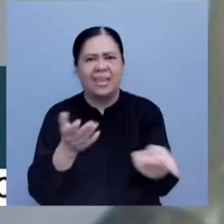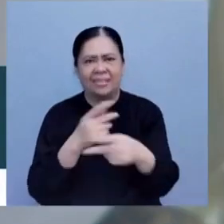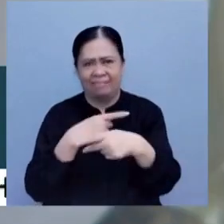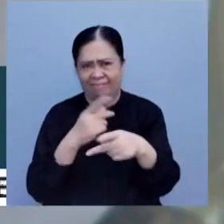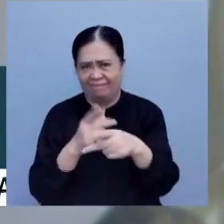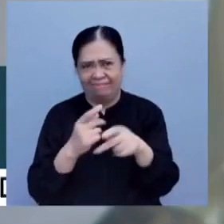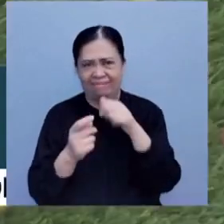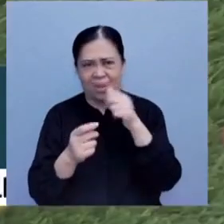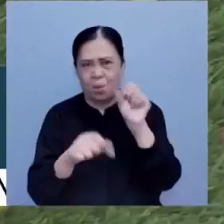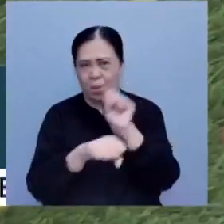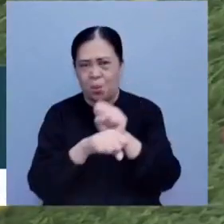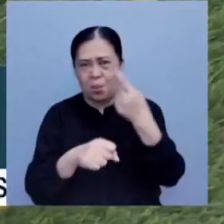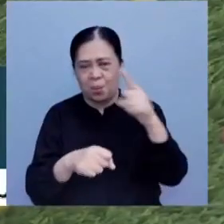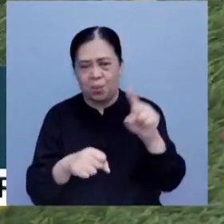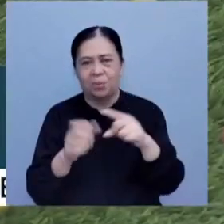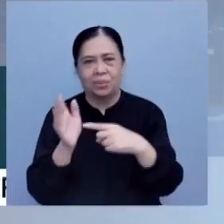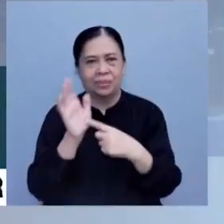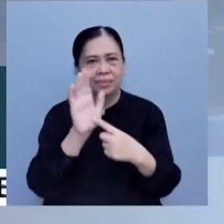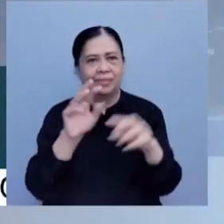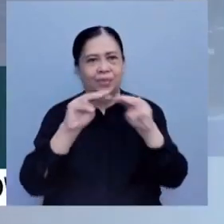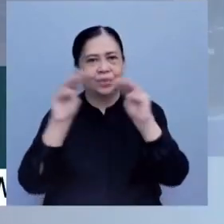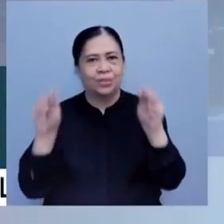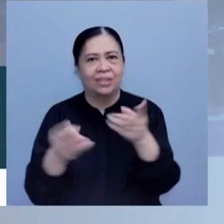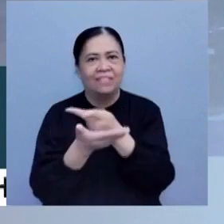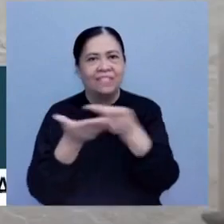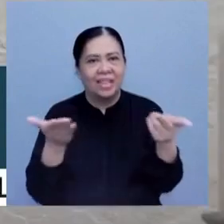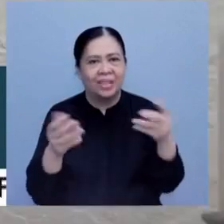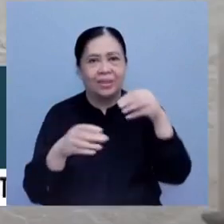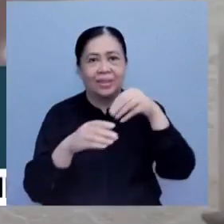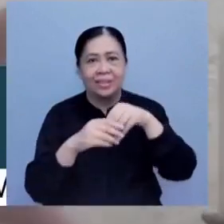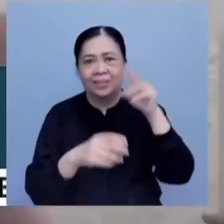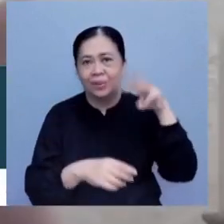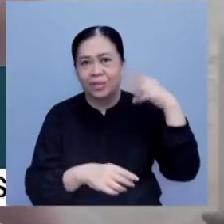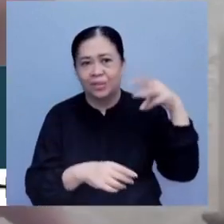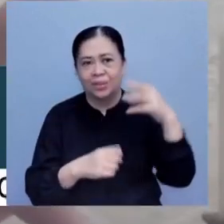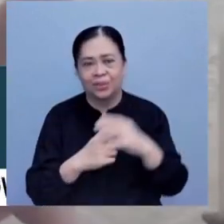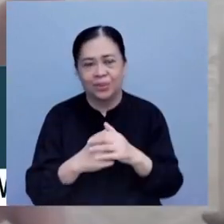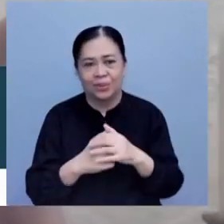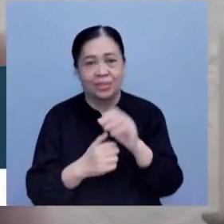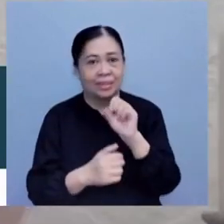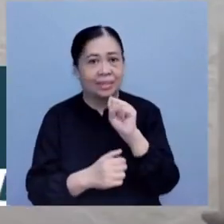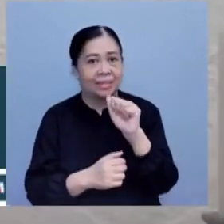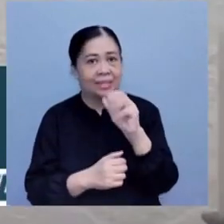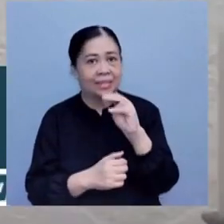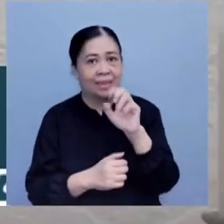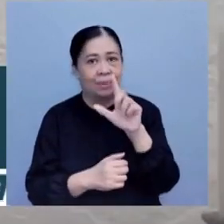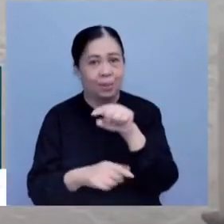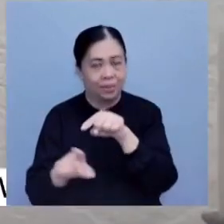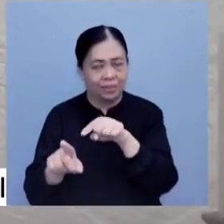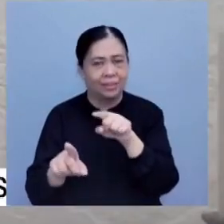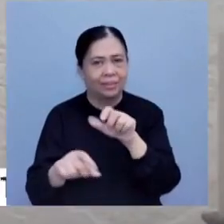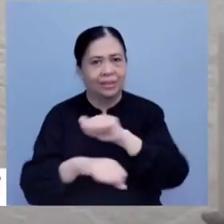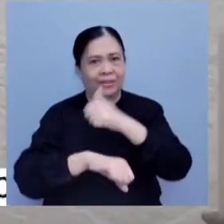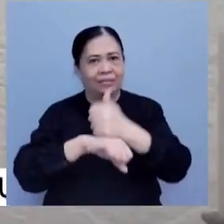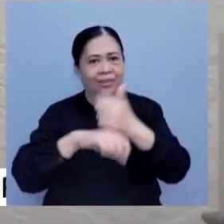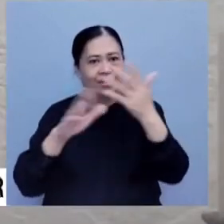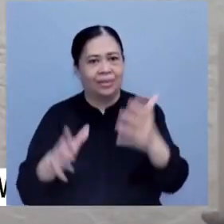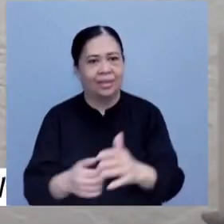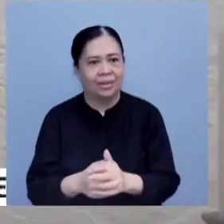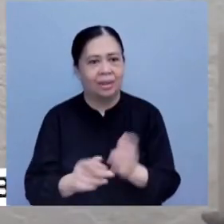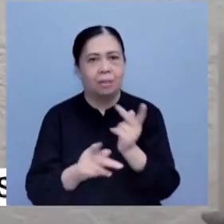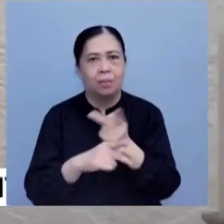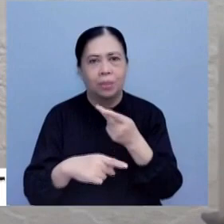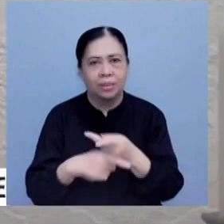currently on display at the Museum of Failure in Washington. Samuel West is its founder. It's products and